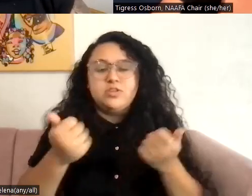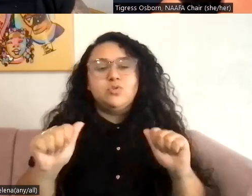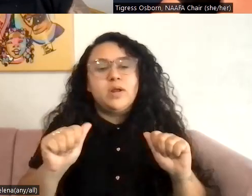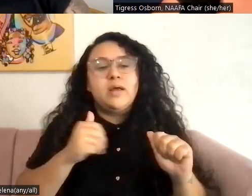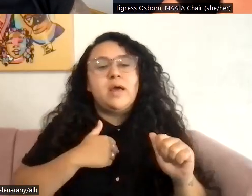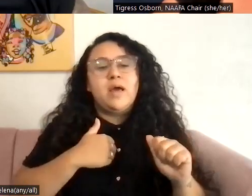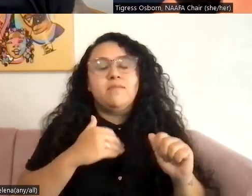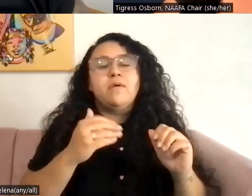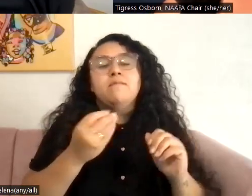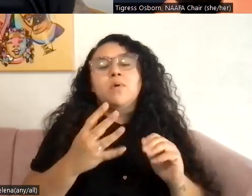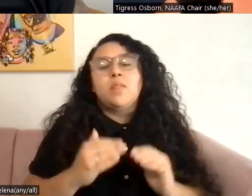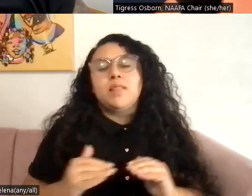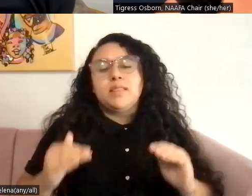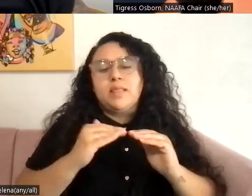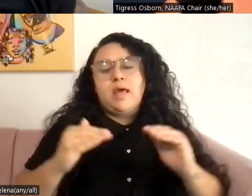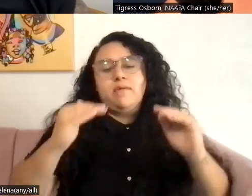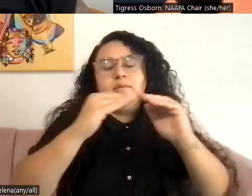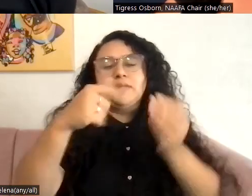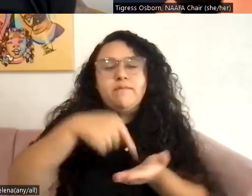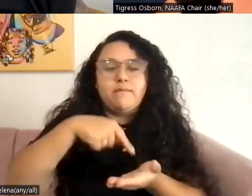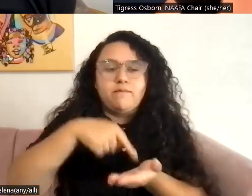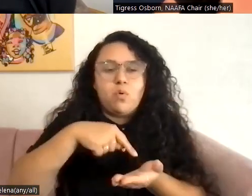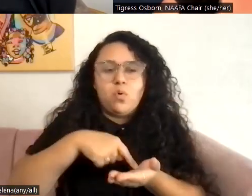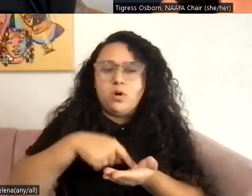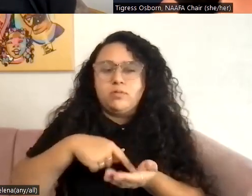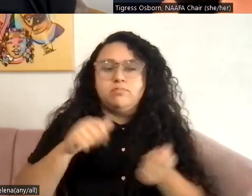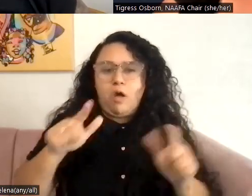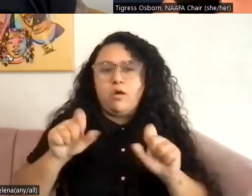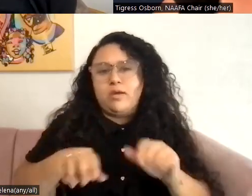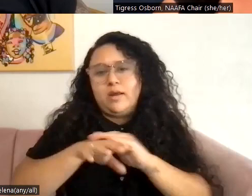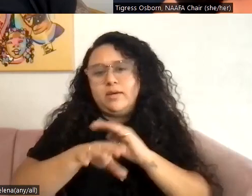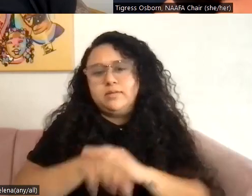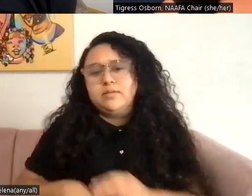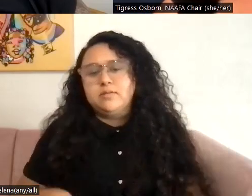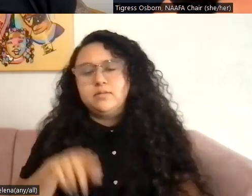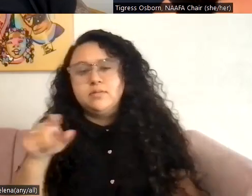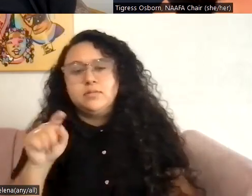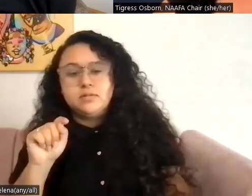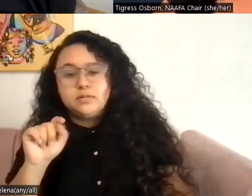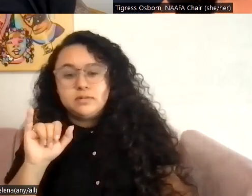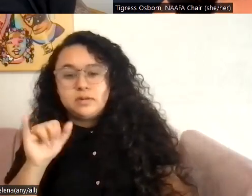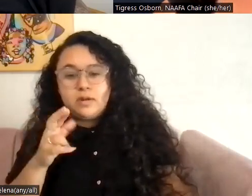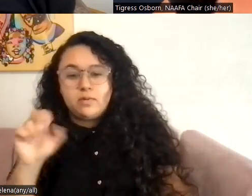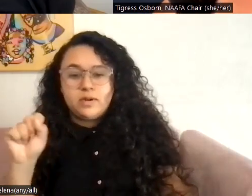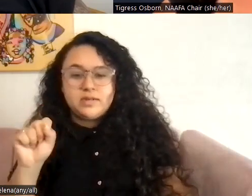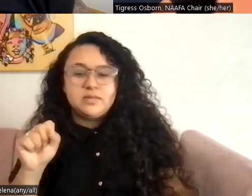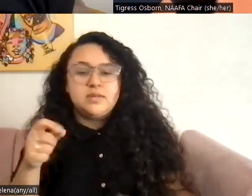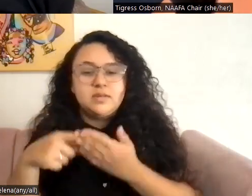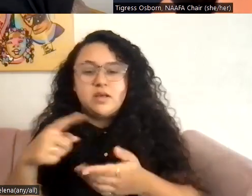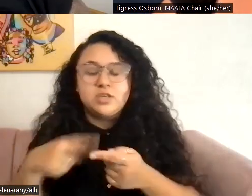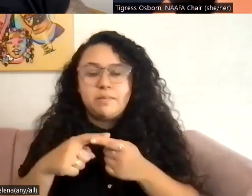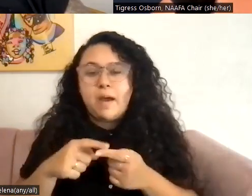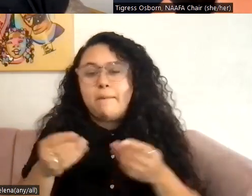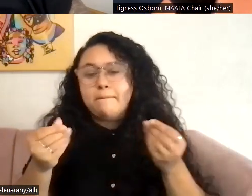levels so that we can all access it. Um, there, um, is a little bit of discussion about powders and using,